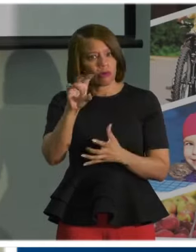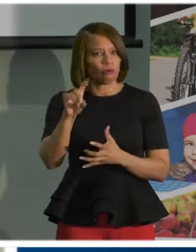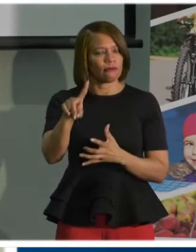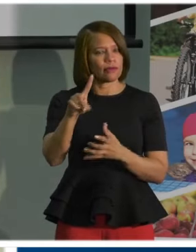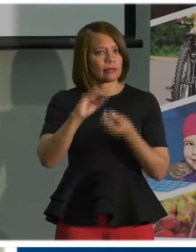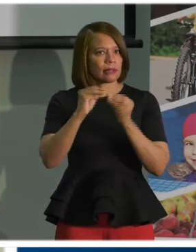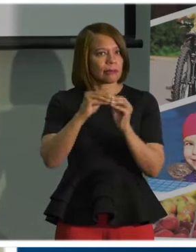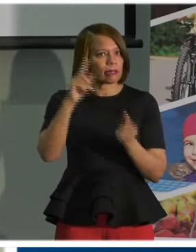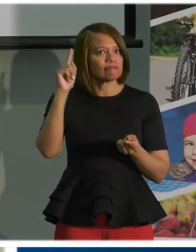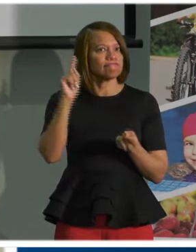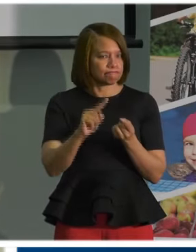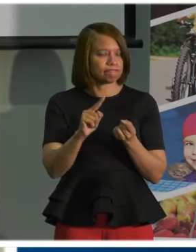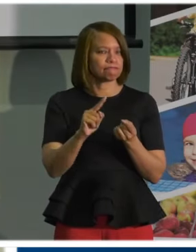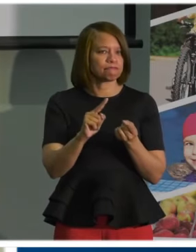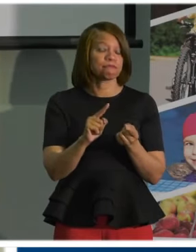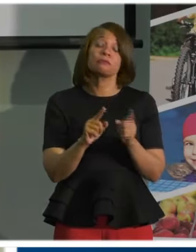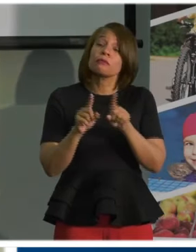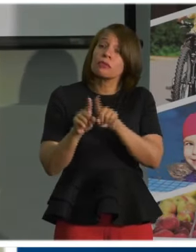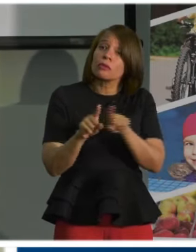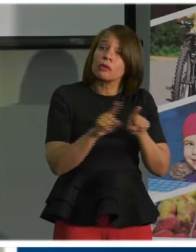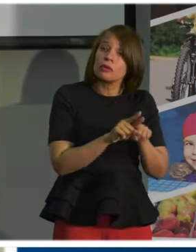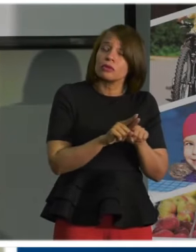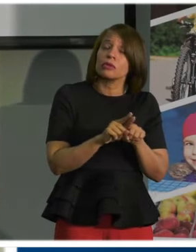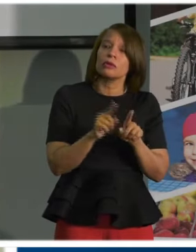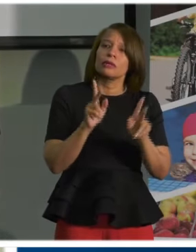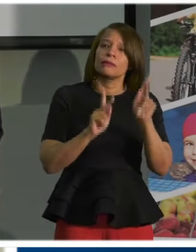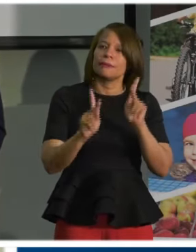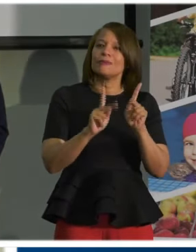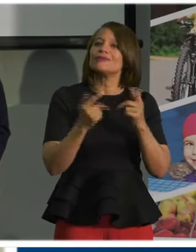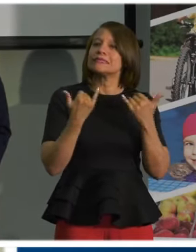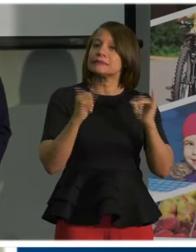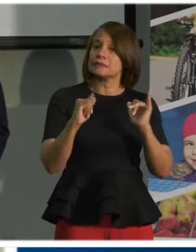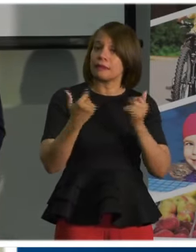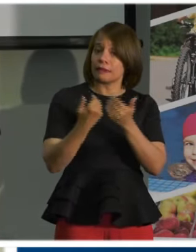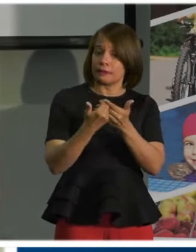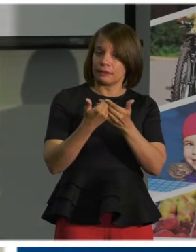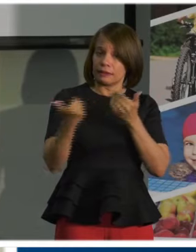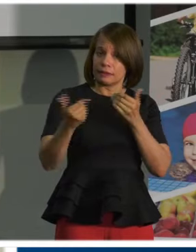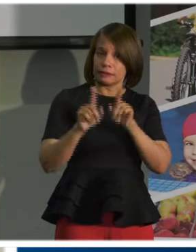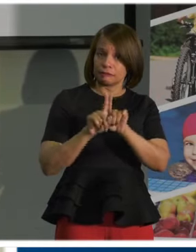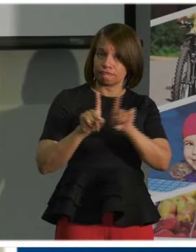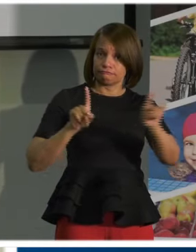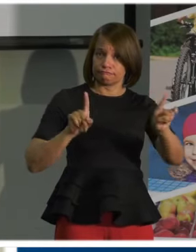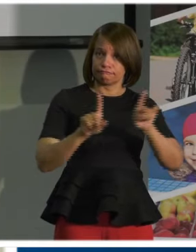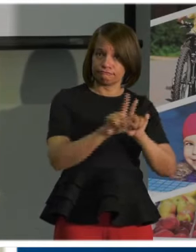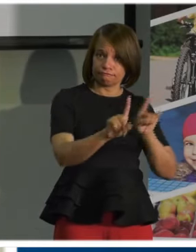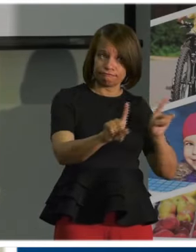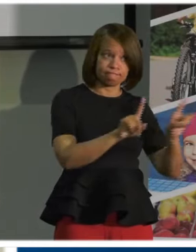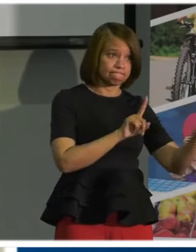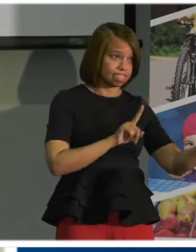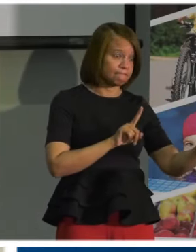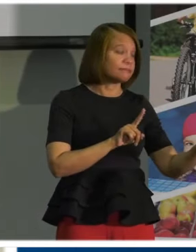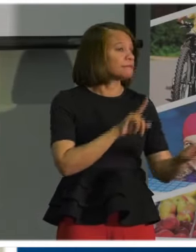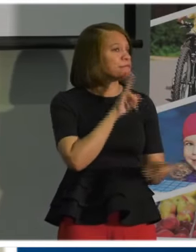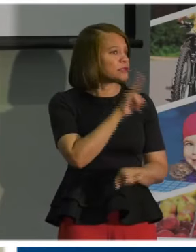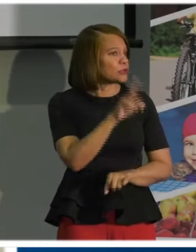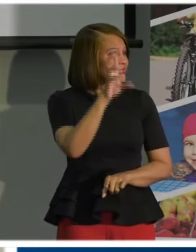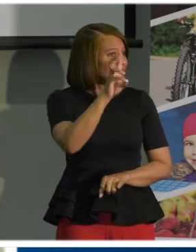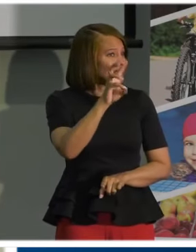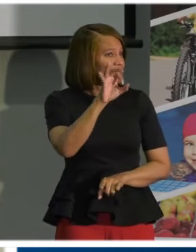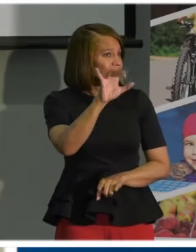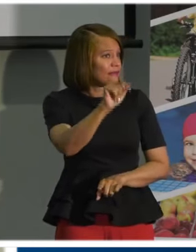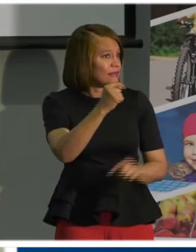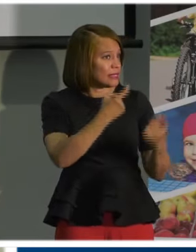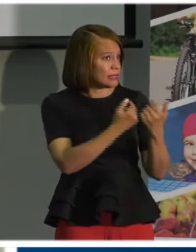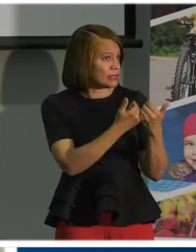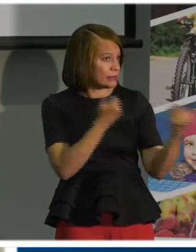Additionally, we also encourage people to maintain social distancing when they're out in public, making sure they're at least six feet apart,